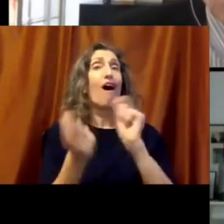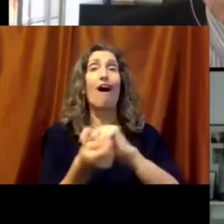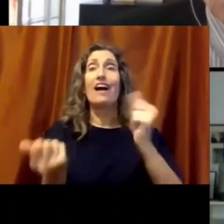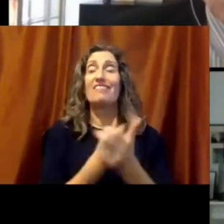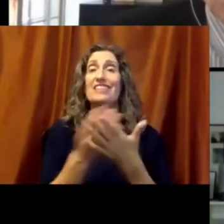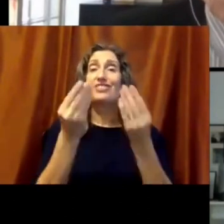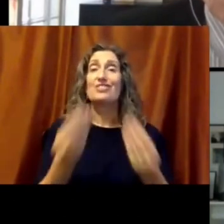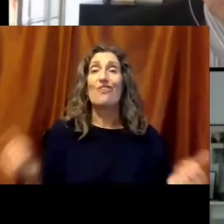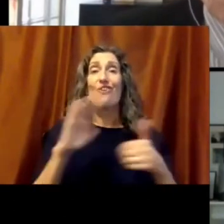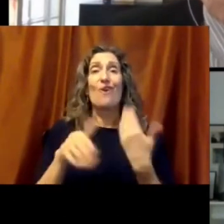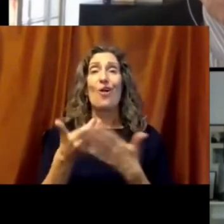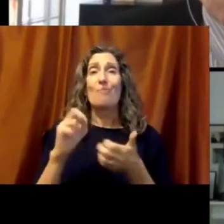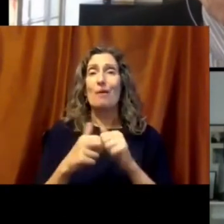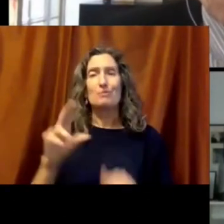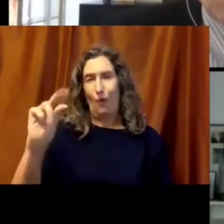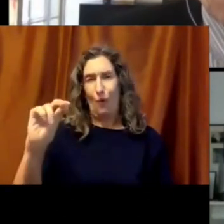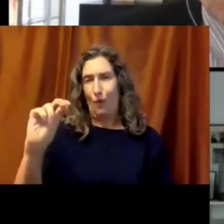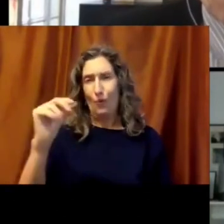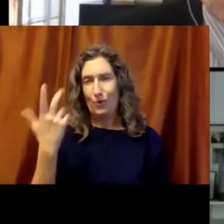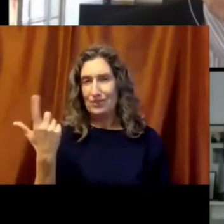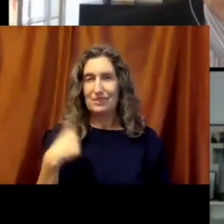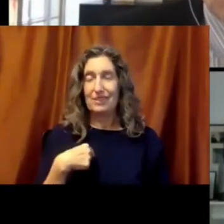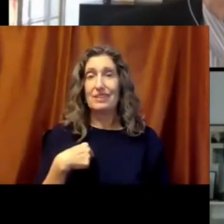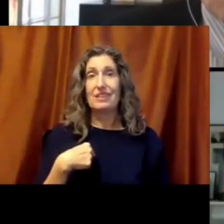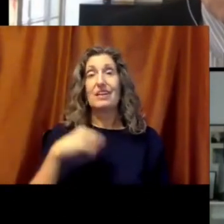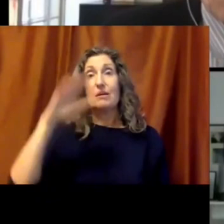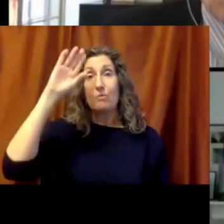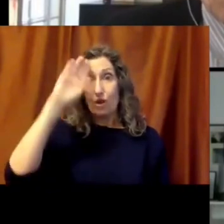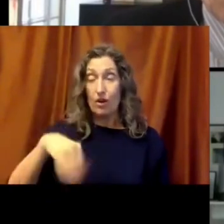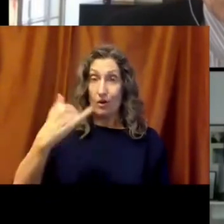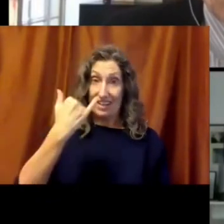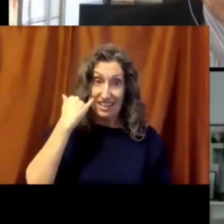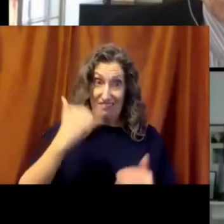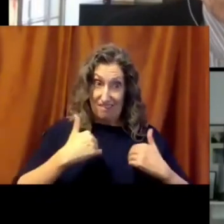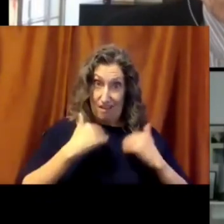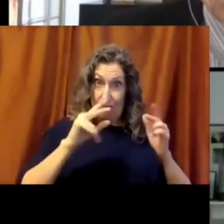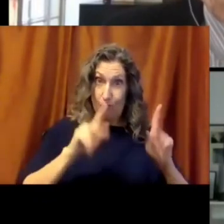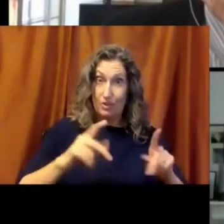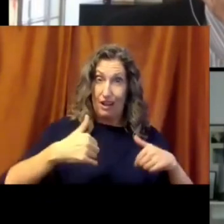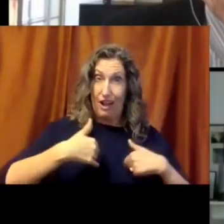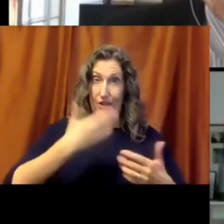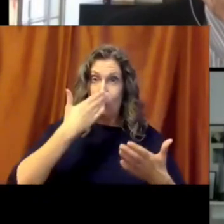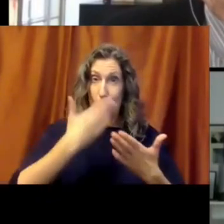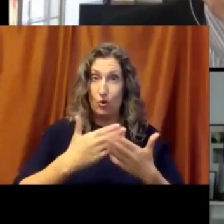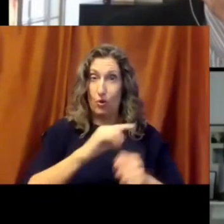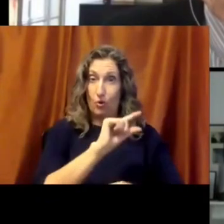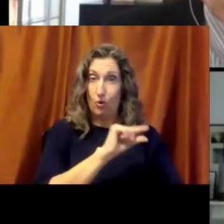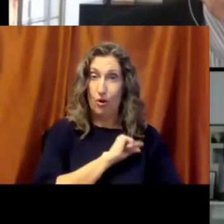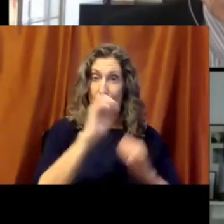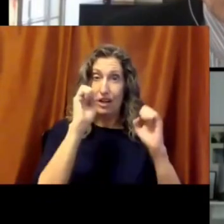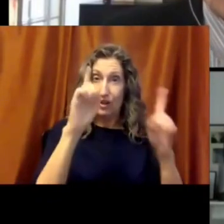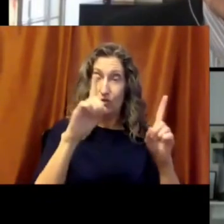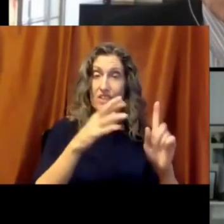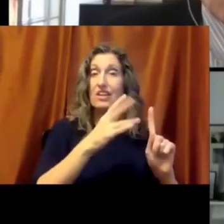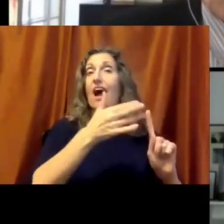we're not naive about that. But we do know that young people who get a quality education end up with better job